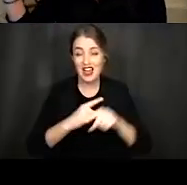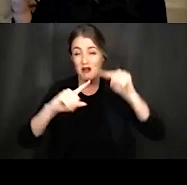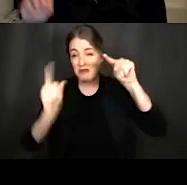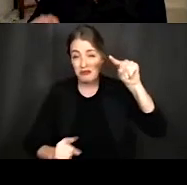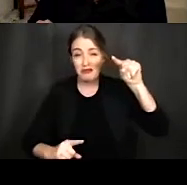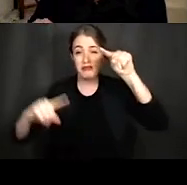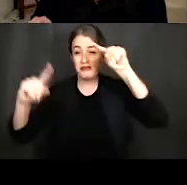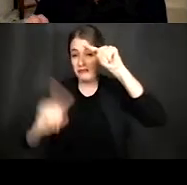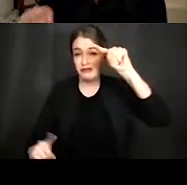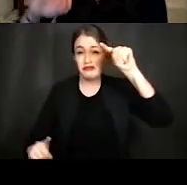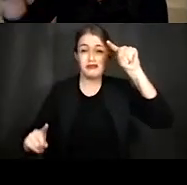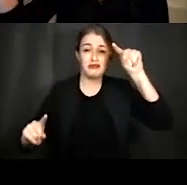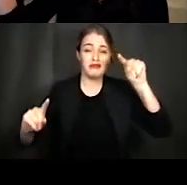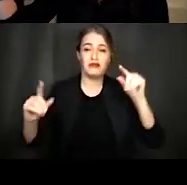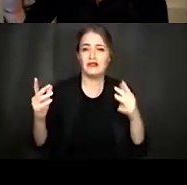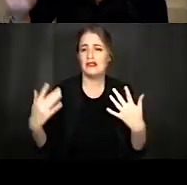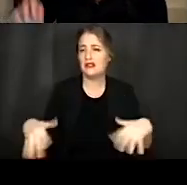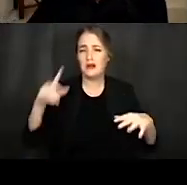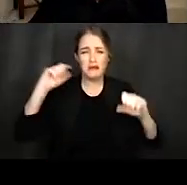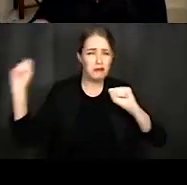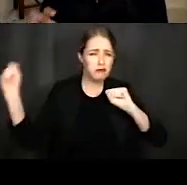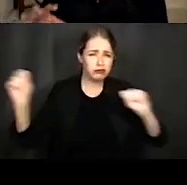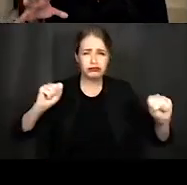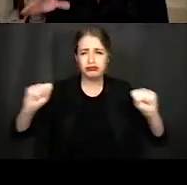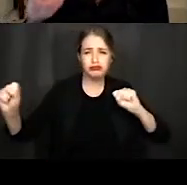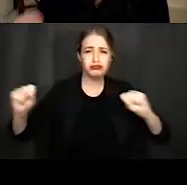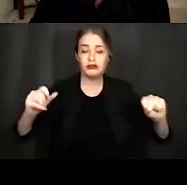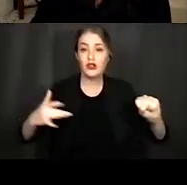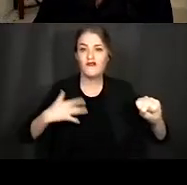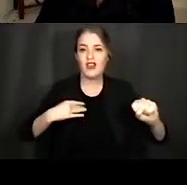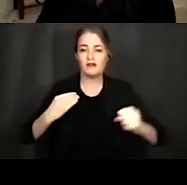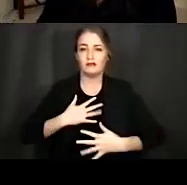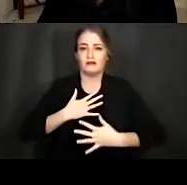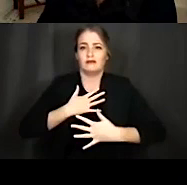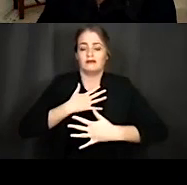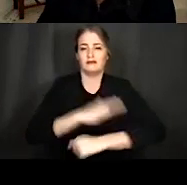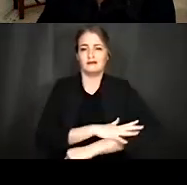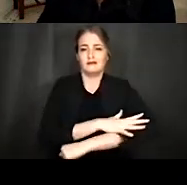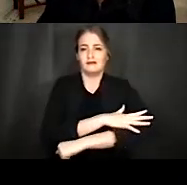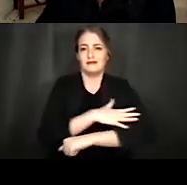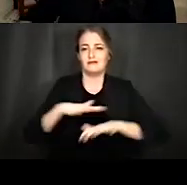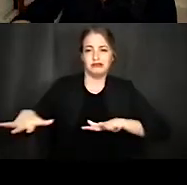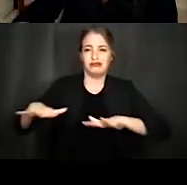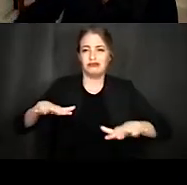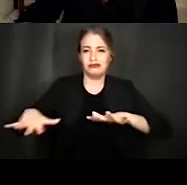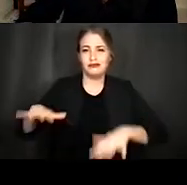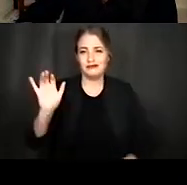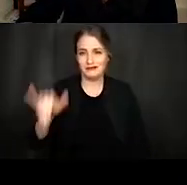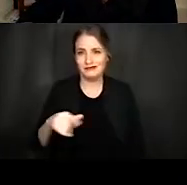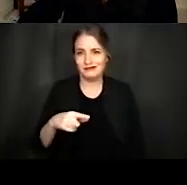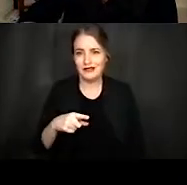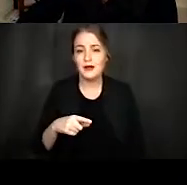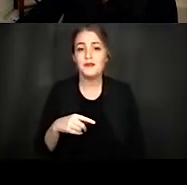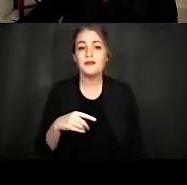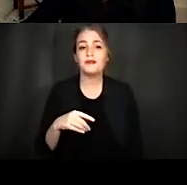illuminating the sky, thunder, that you can feel in your bones, all of it. The range of